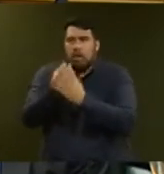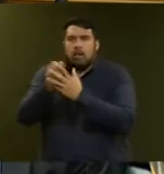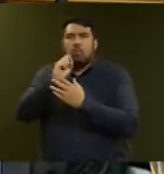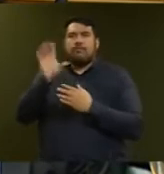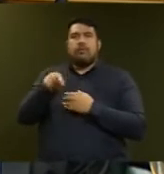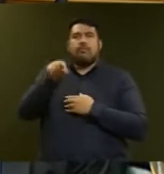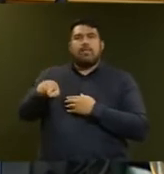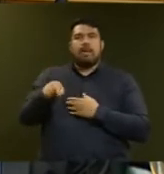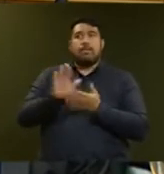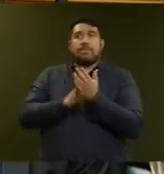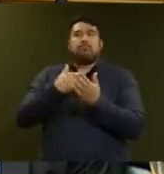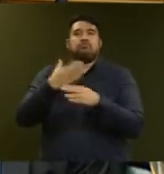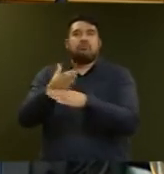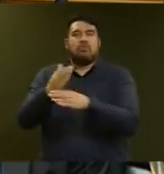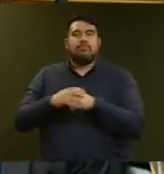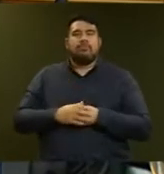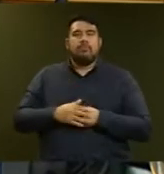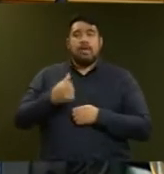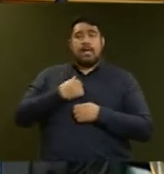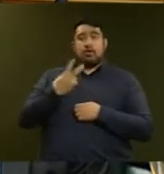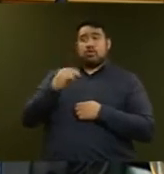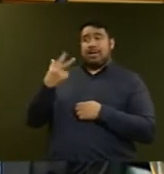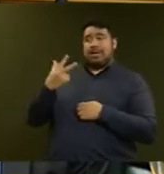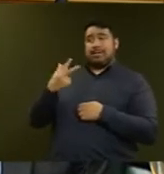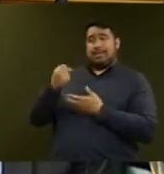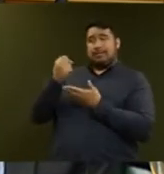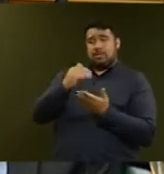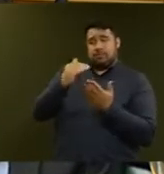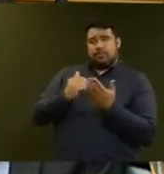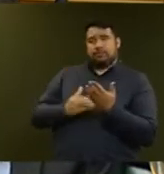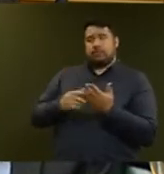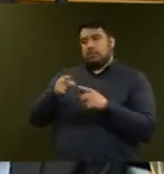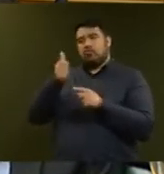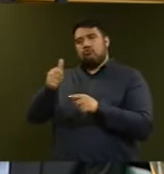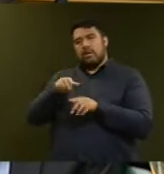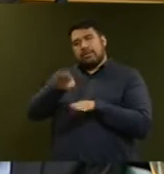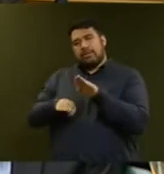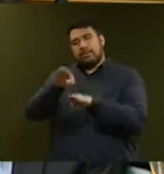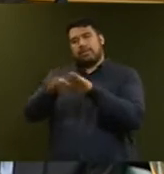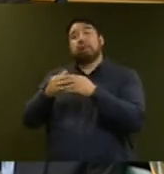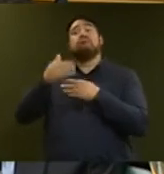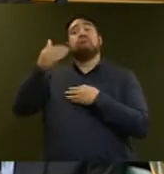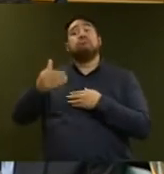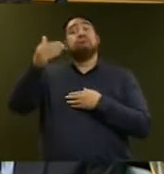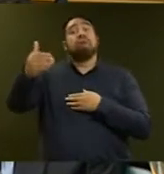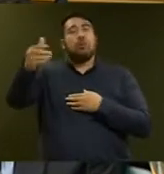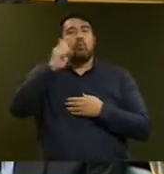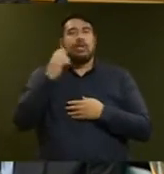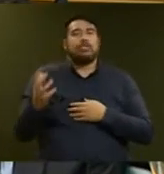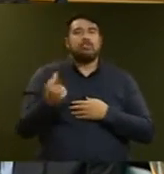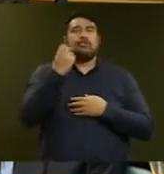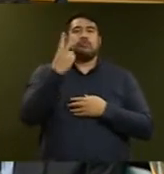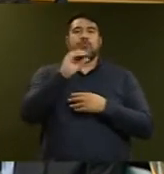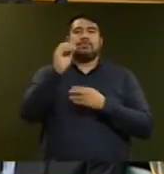on our current modelling, Budget 2018 puts us on track to achieve 2% of GDP on R&D over the